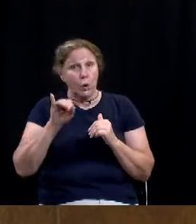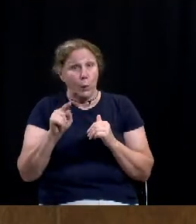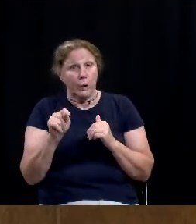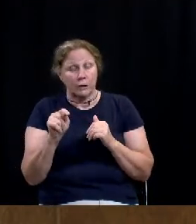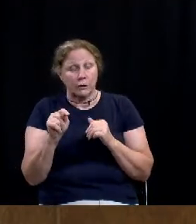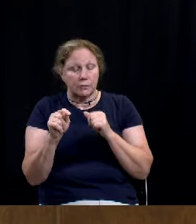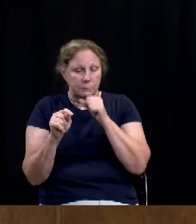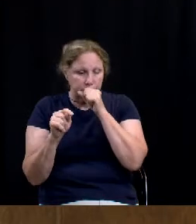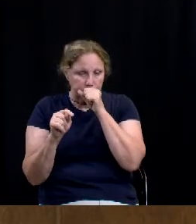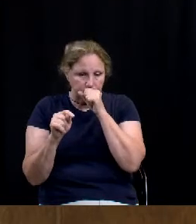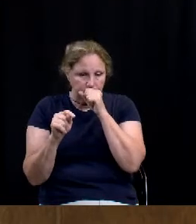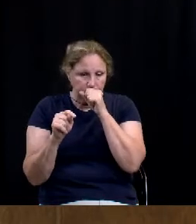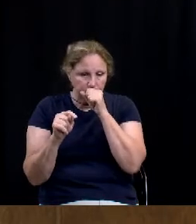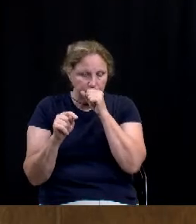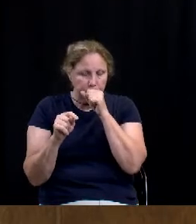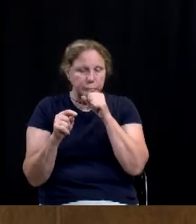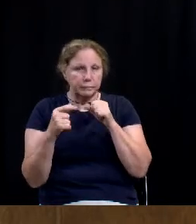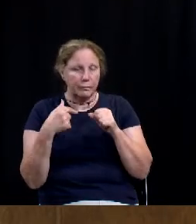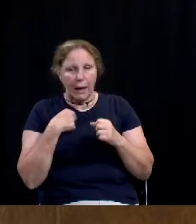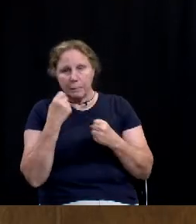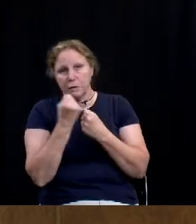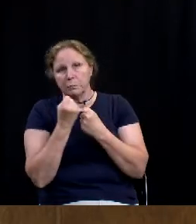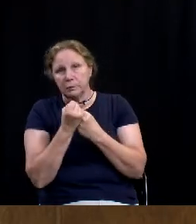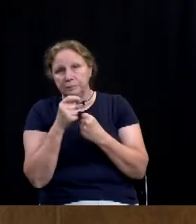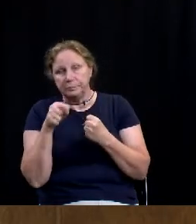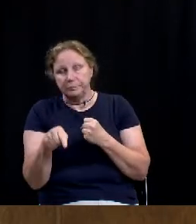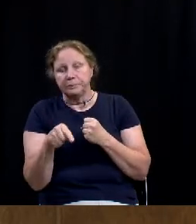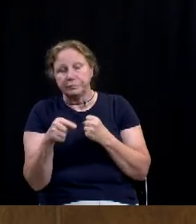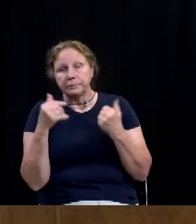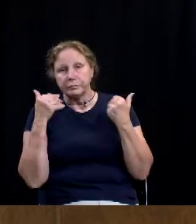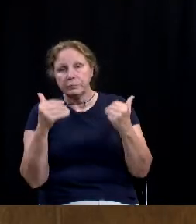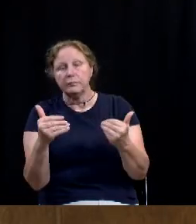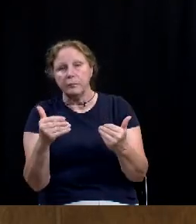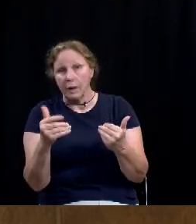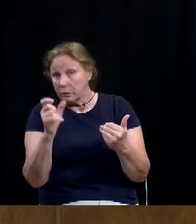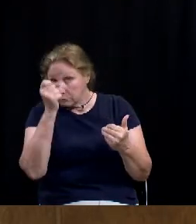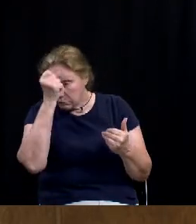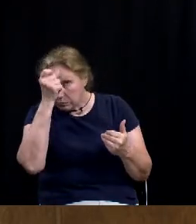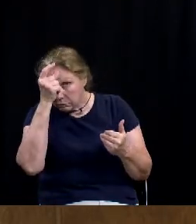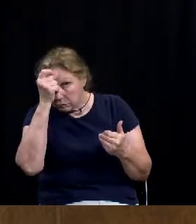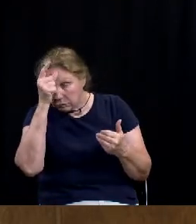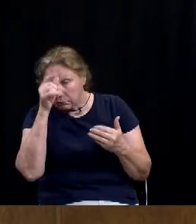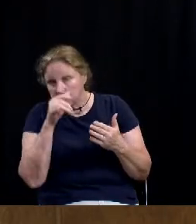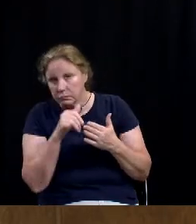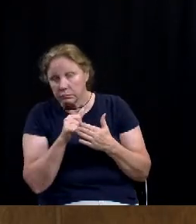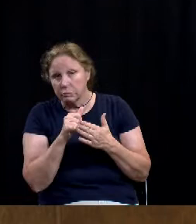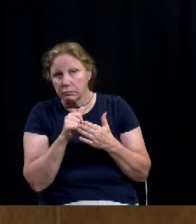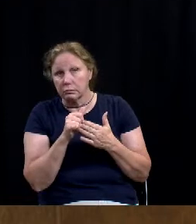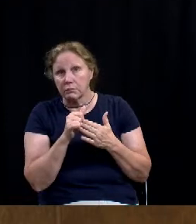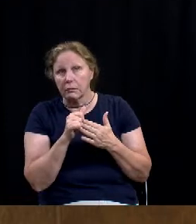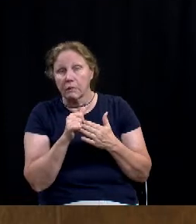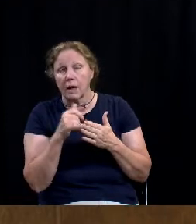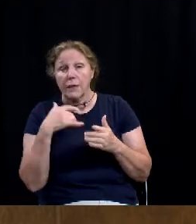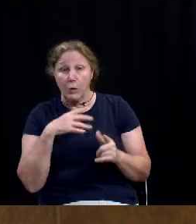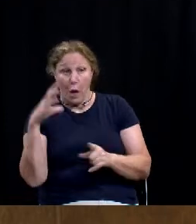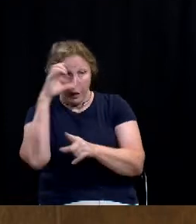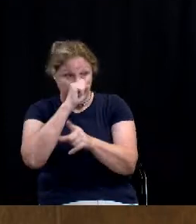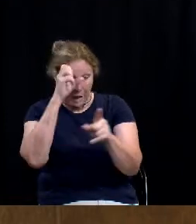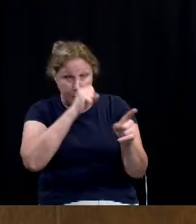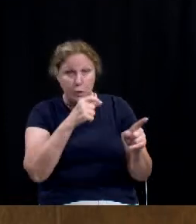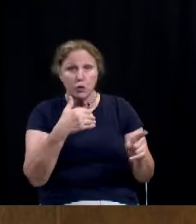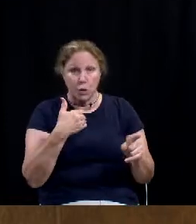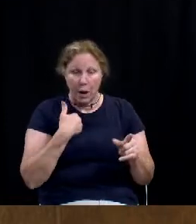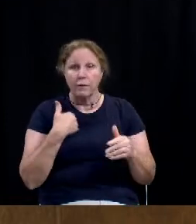And I'm fully supportive of going ahead and getting the whole thing, understanding that it is built on those assumptions and that y'all do have a